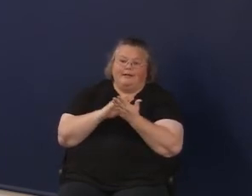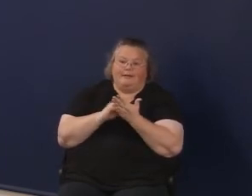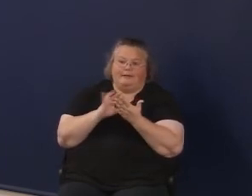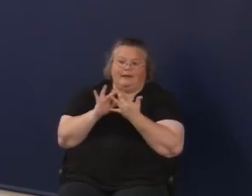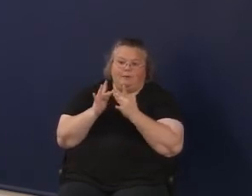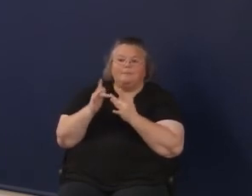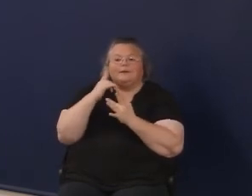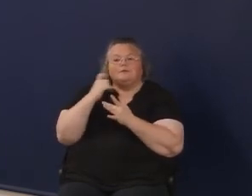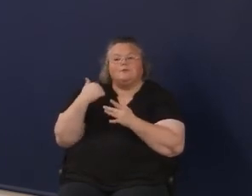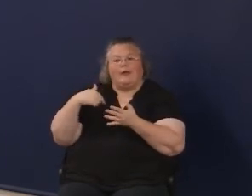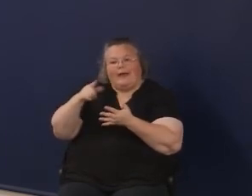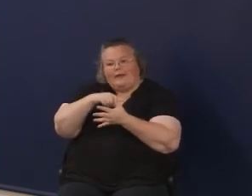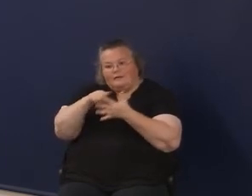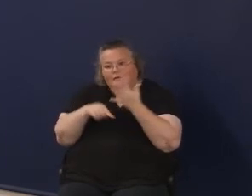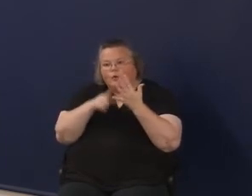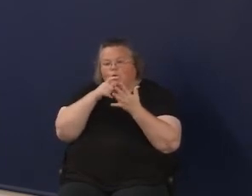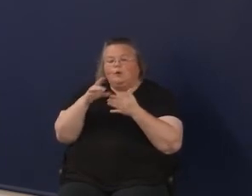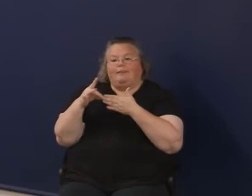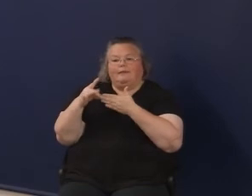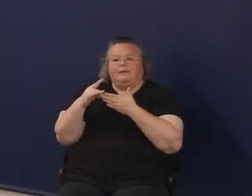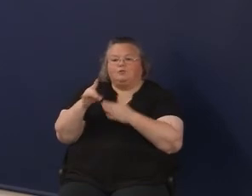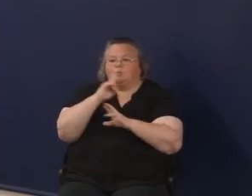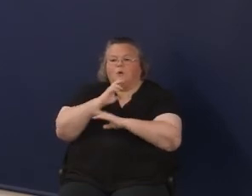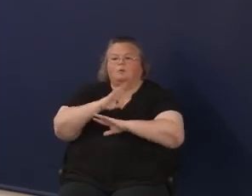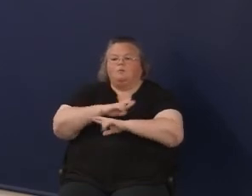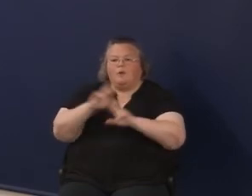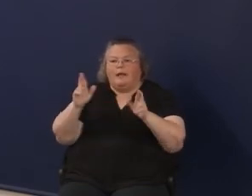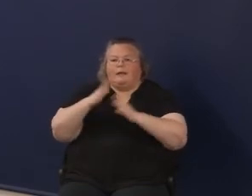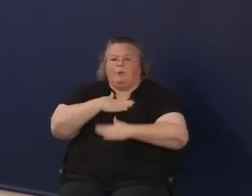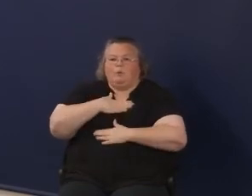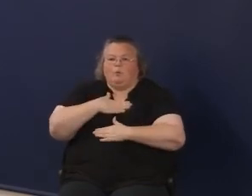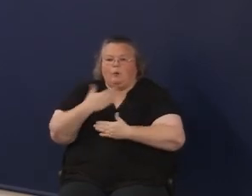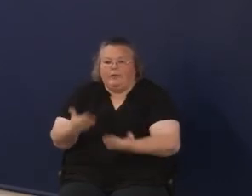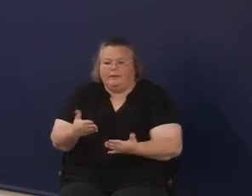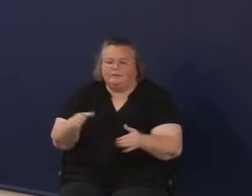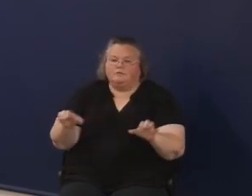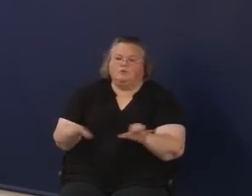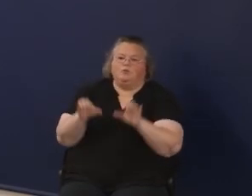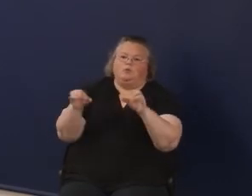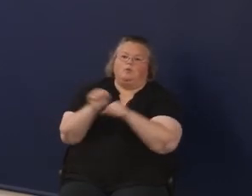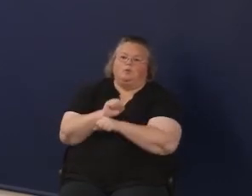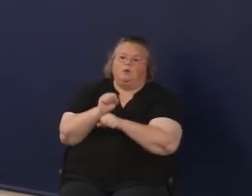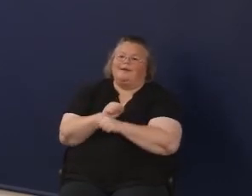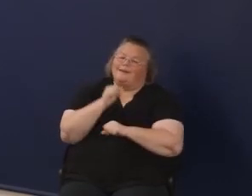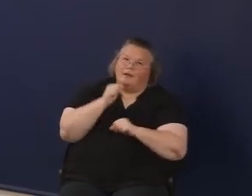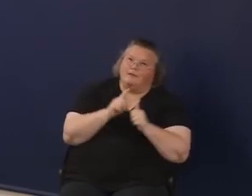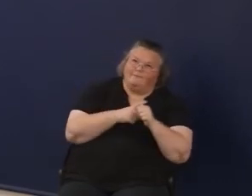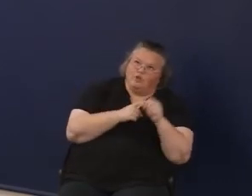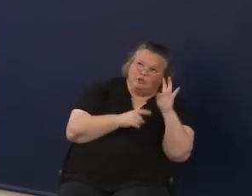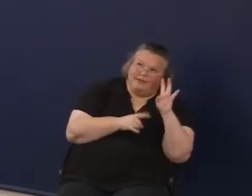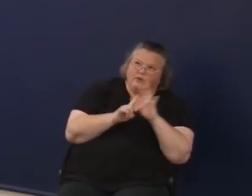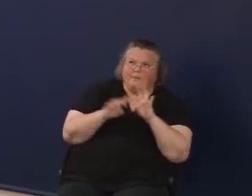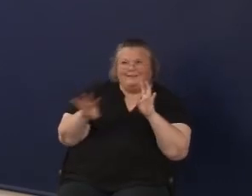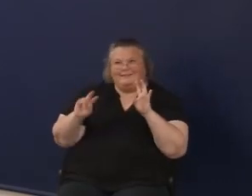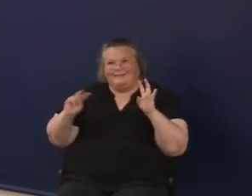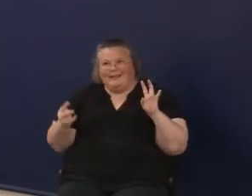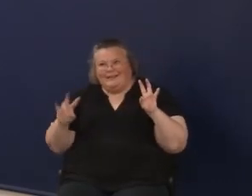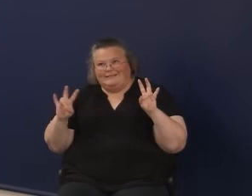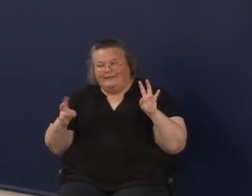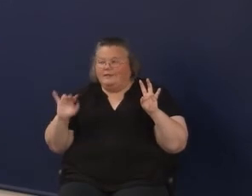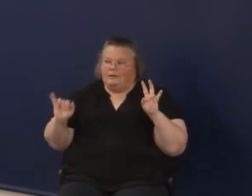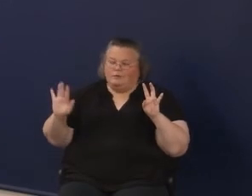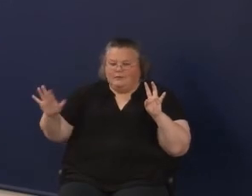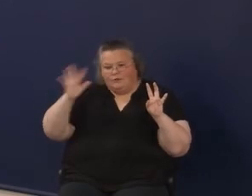was ready to take these chances. And Boone County is one of those seven as well. Not the first seven. The second seven. But that was their